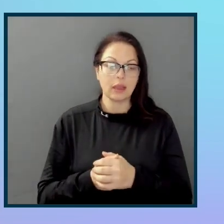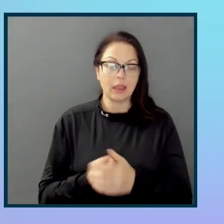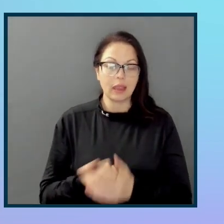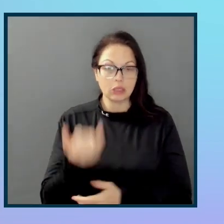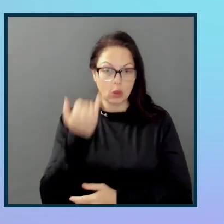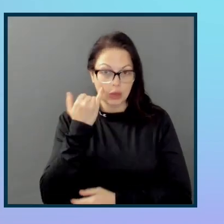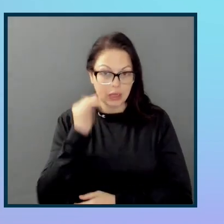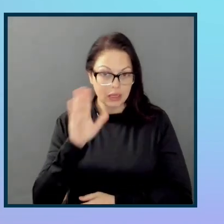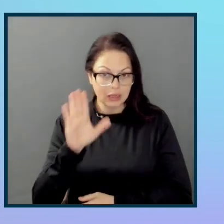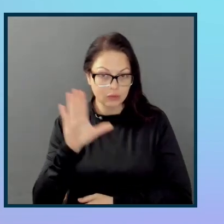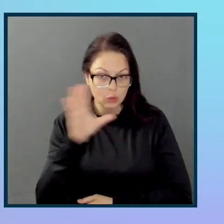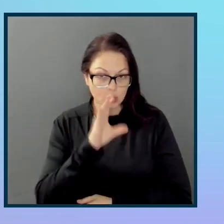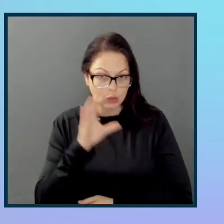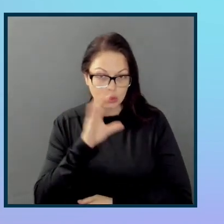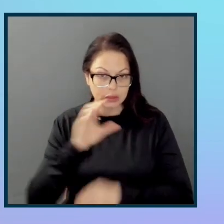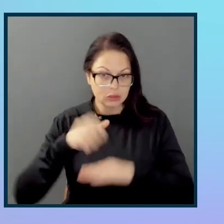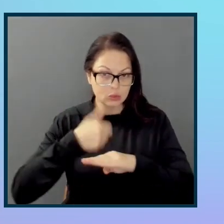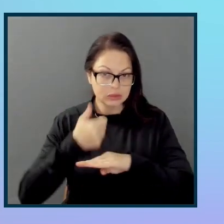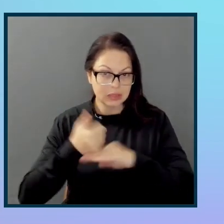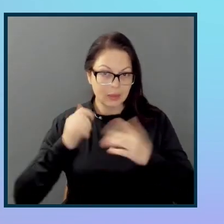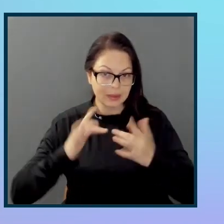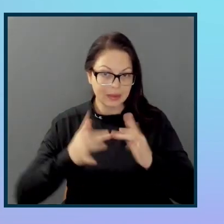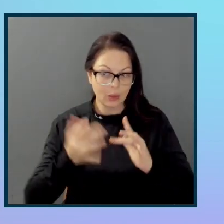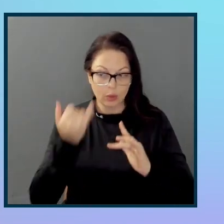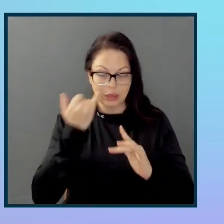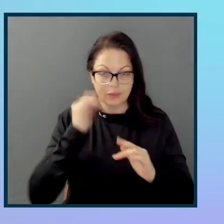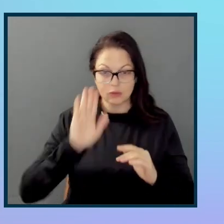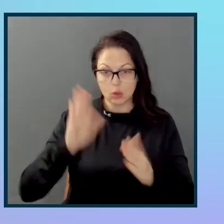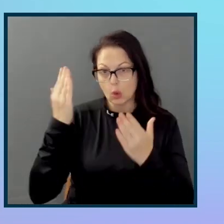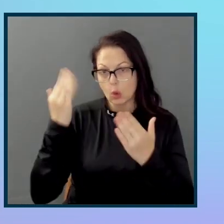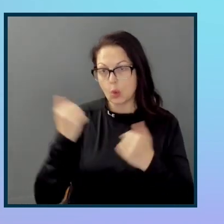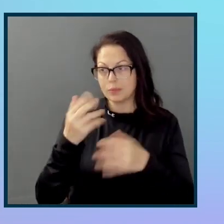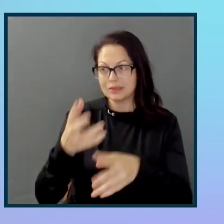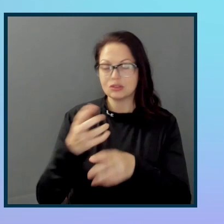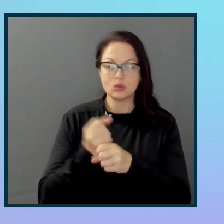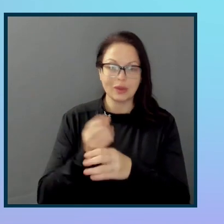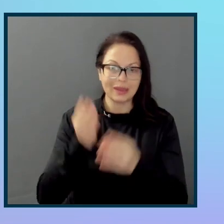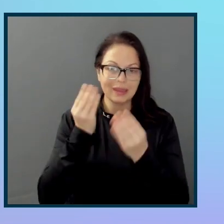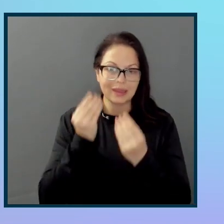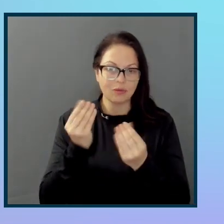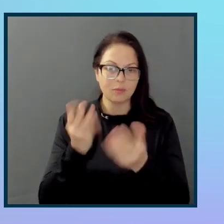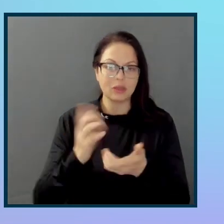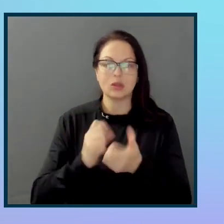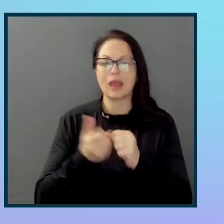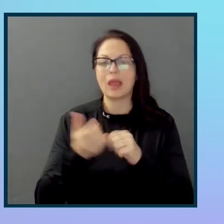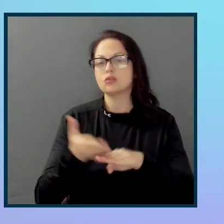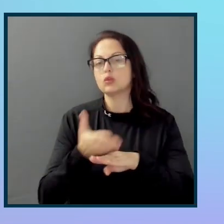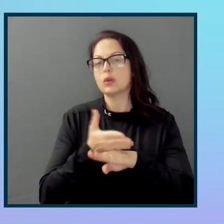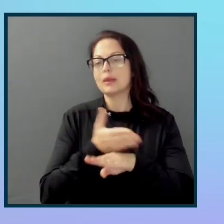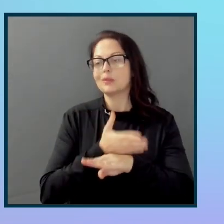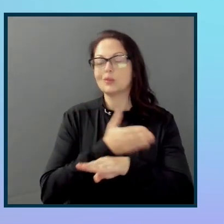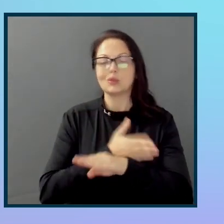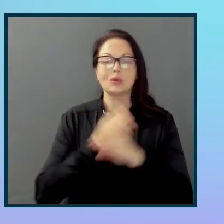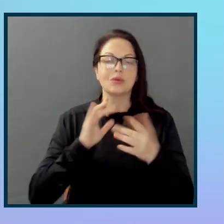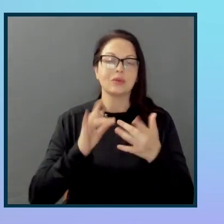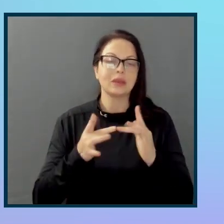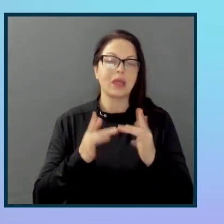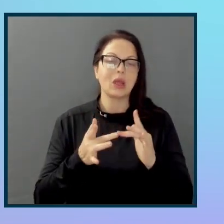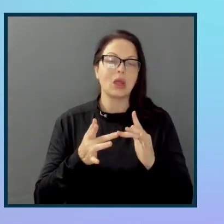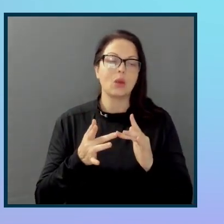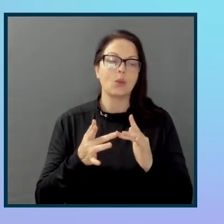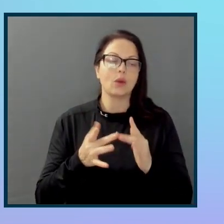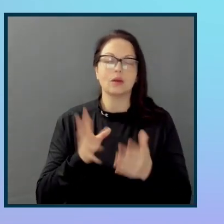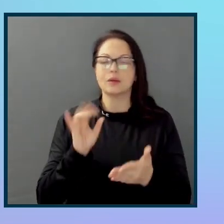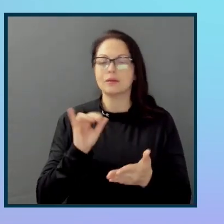to get a network set up, if you're helping to, hoping to get information on how to improve the network you've already got, then that's an